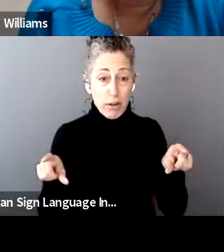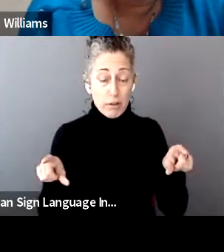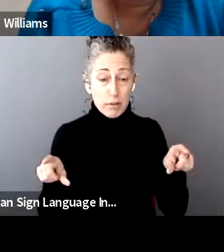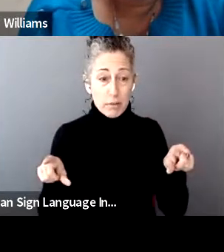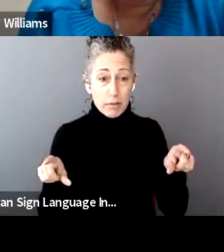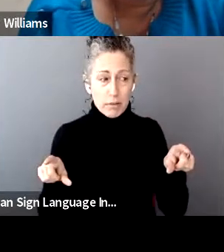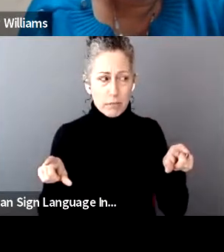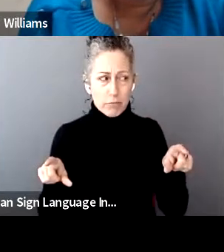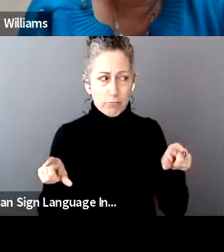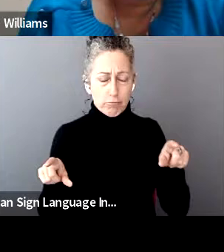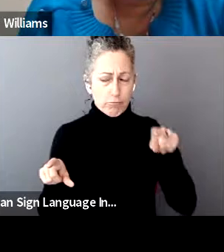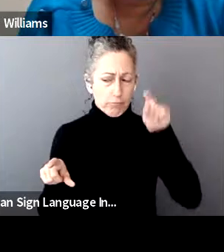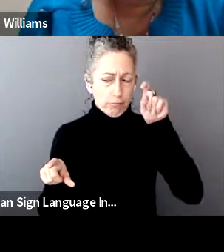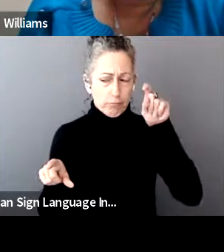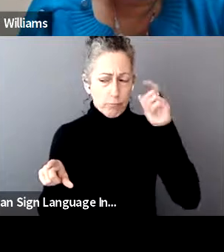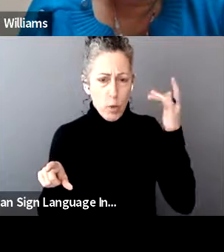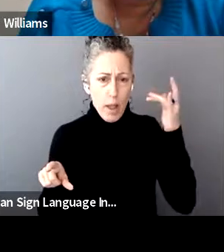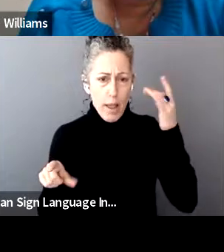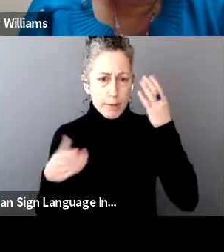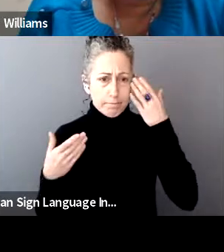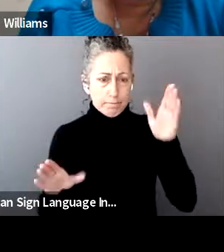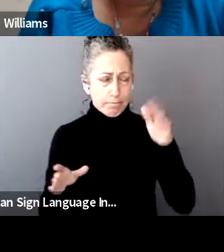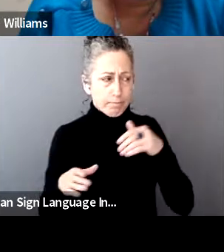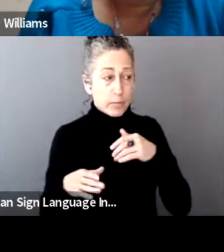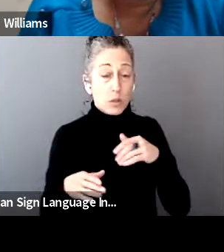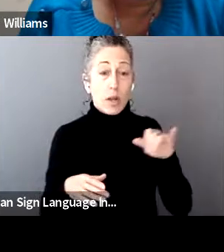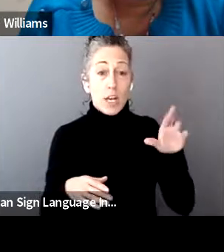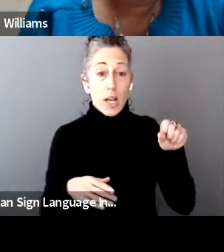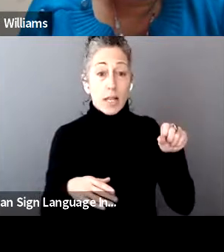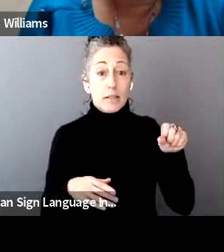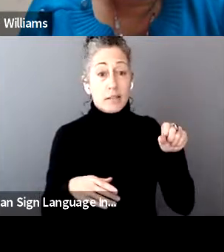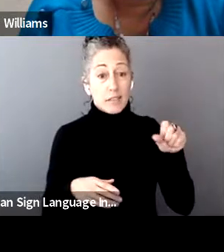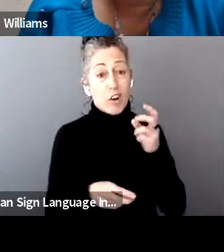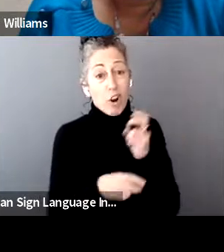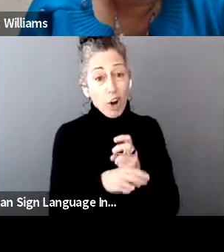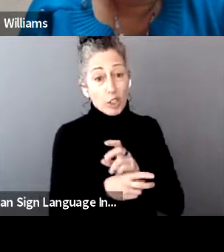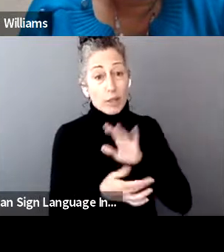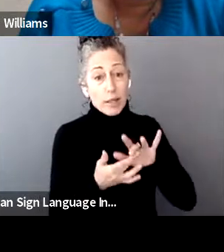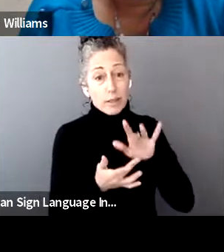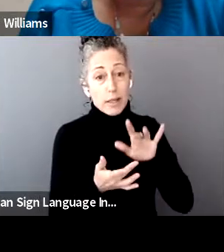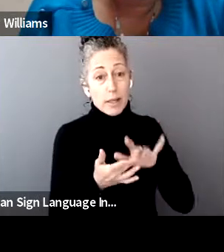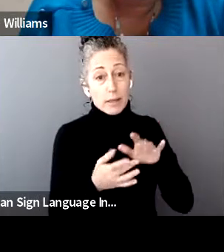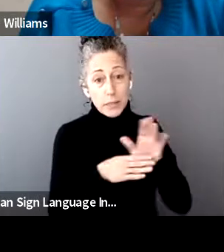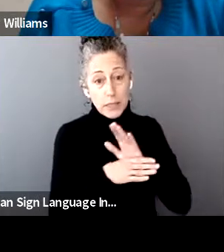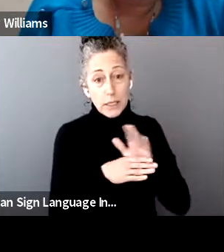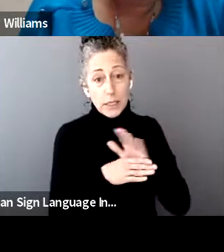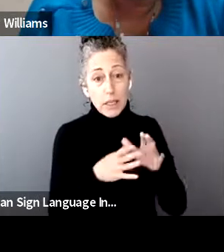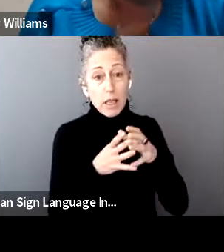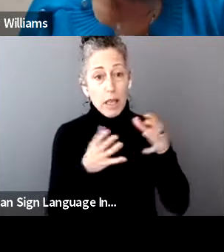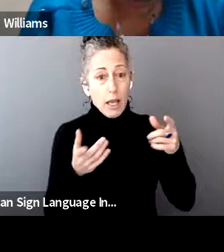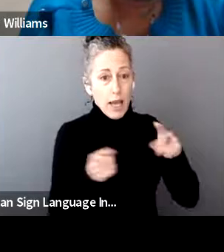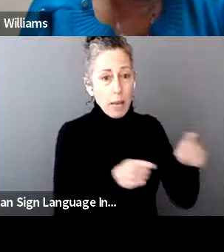why. And as Ms. Williams spoke about IRS very difficult, um, to get in touch with right now. They're very busy. Got a lot going on,